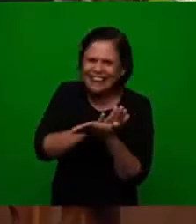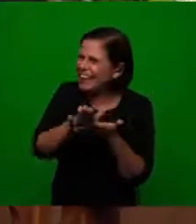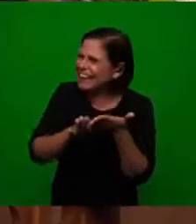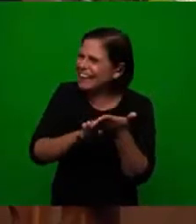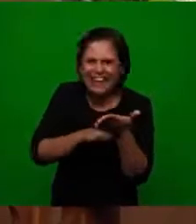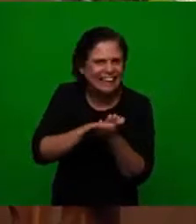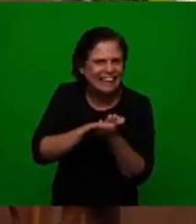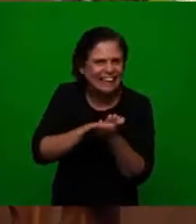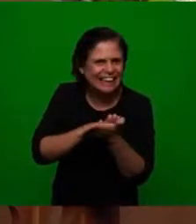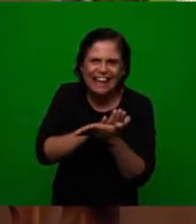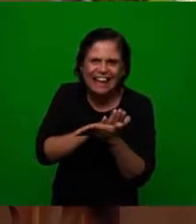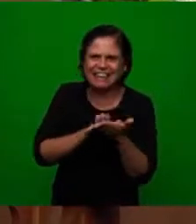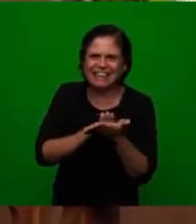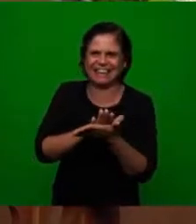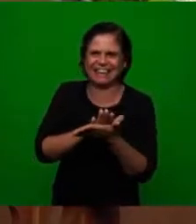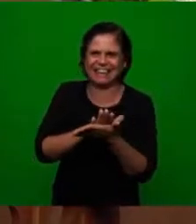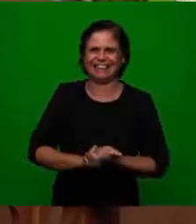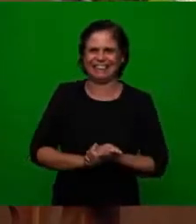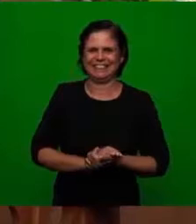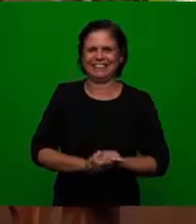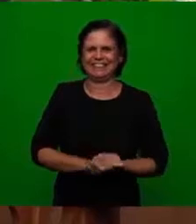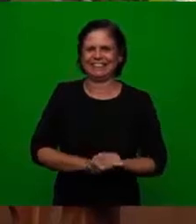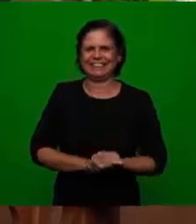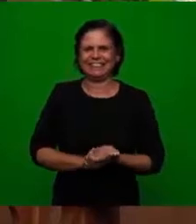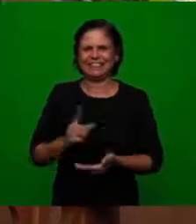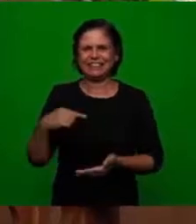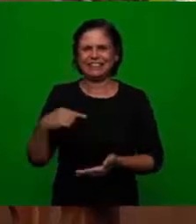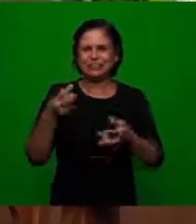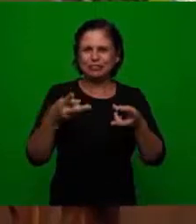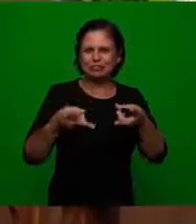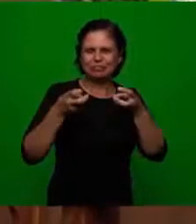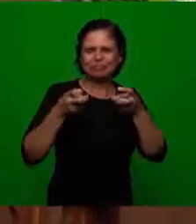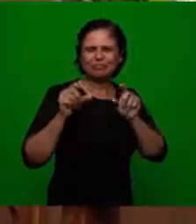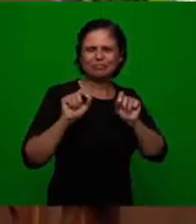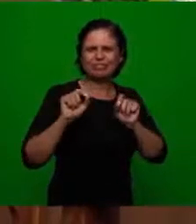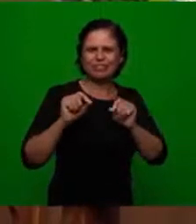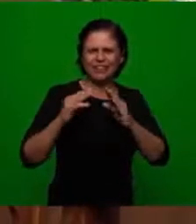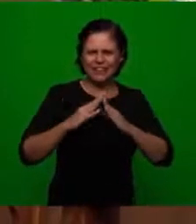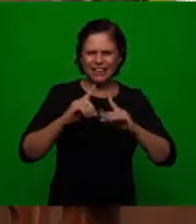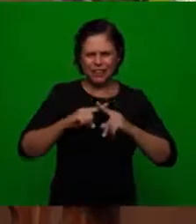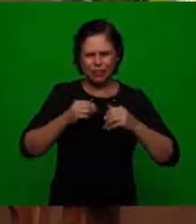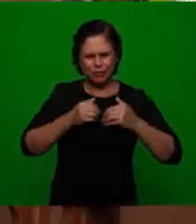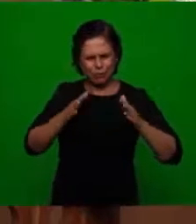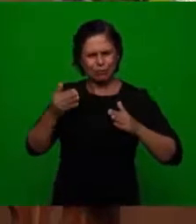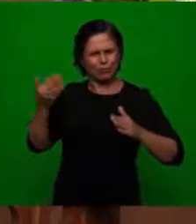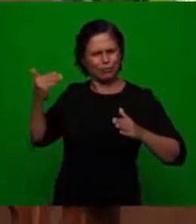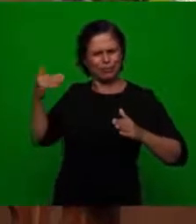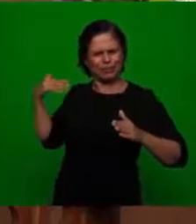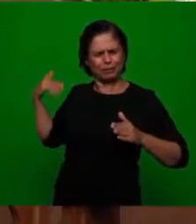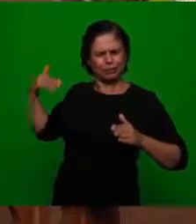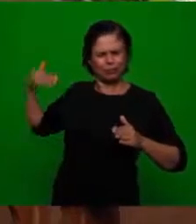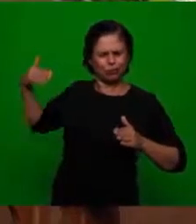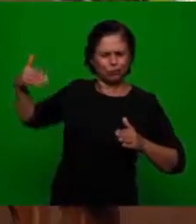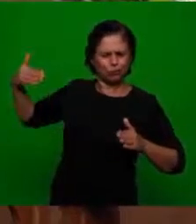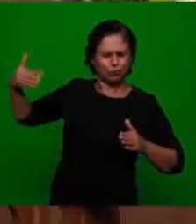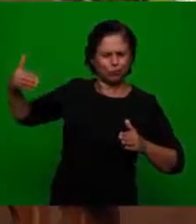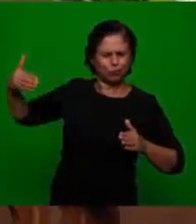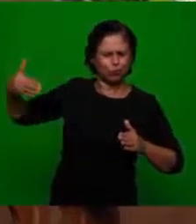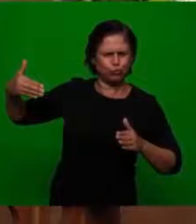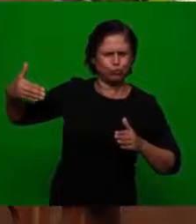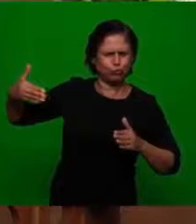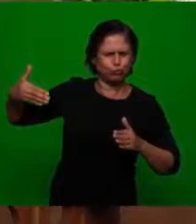nothing will prevent the word from proceeding and everything that we see throughout from the beginning of the primitive church